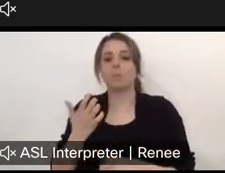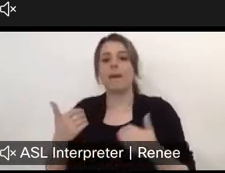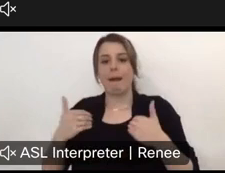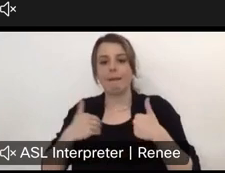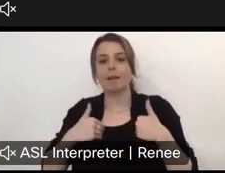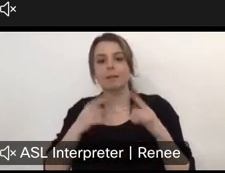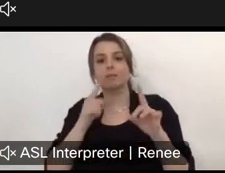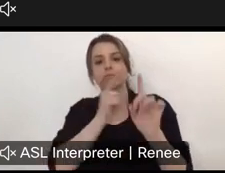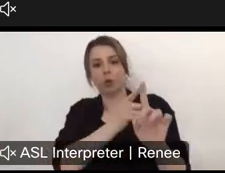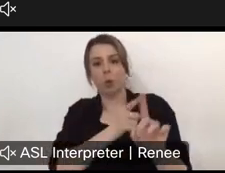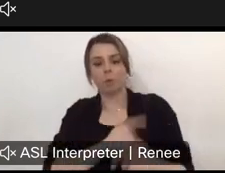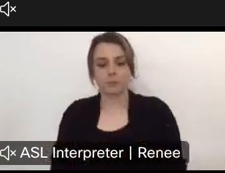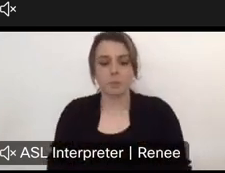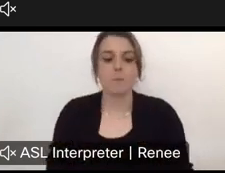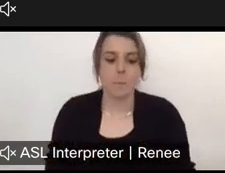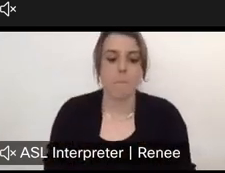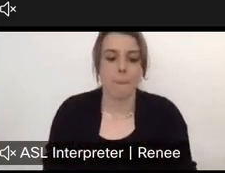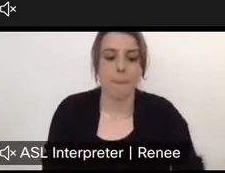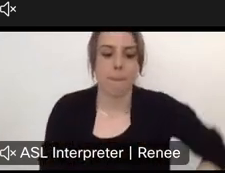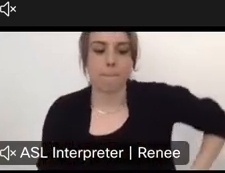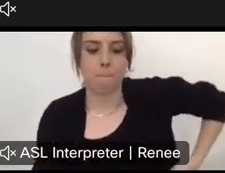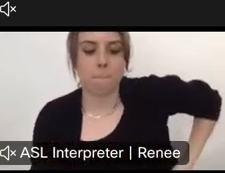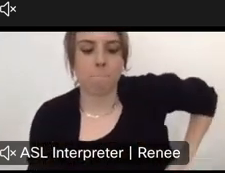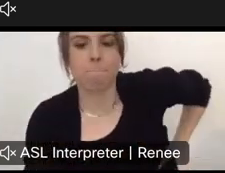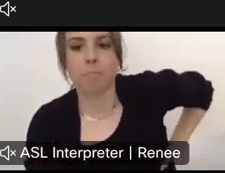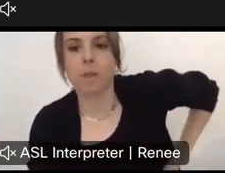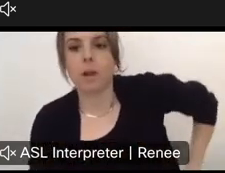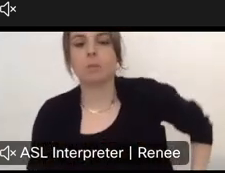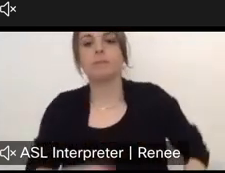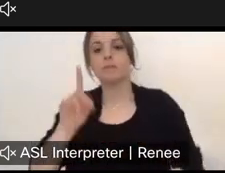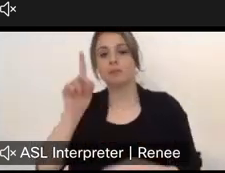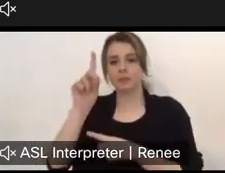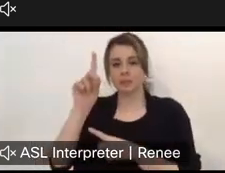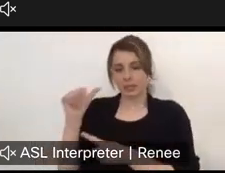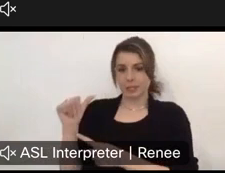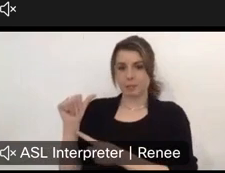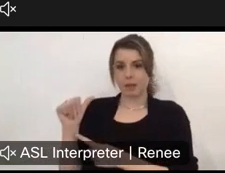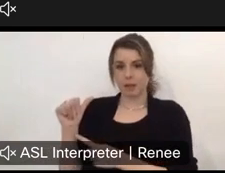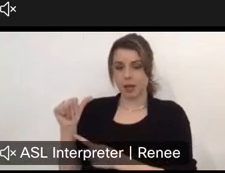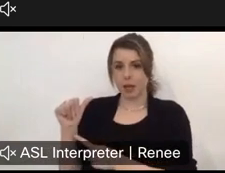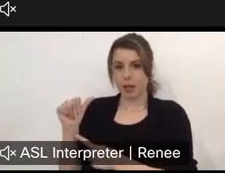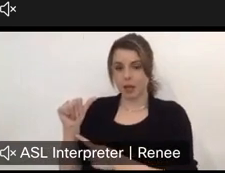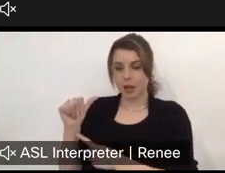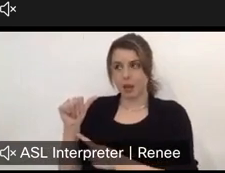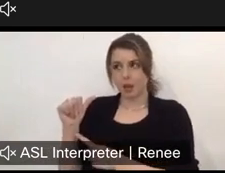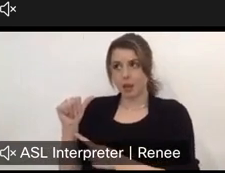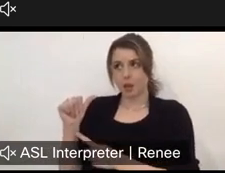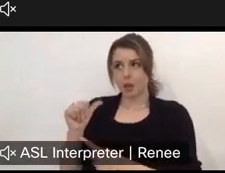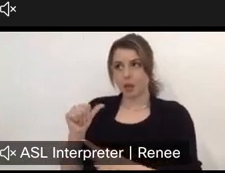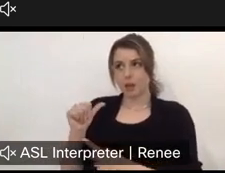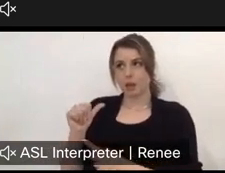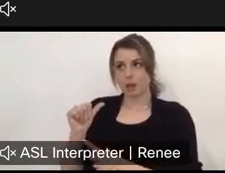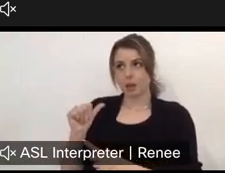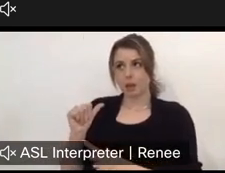Thank you certainly my case is disability. No, nor for VA or elderly retired submit your suggestions